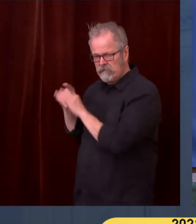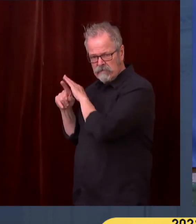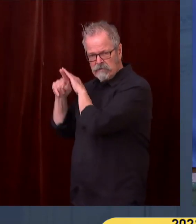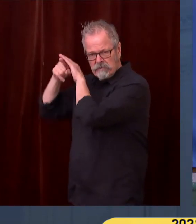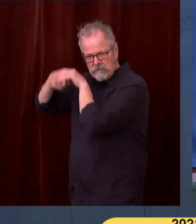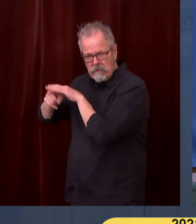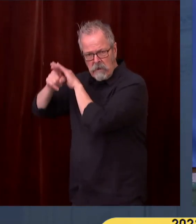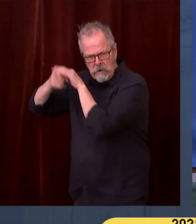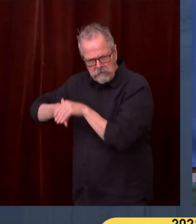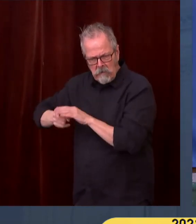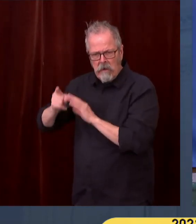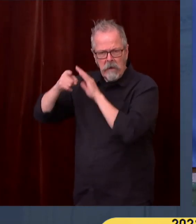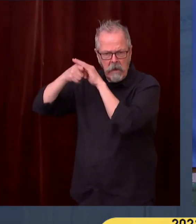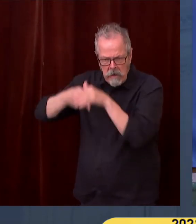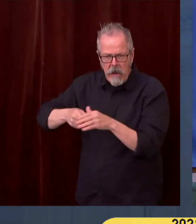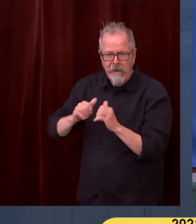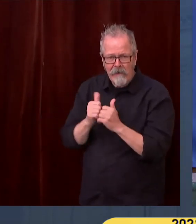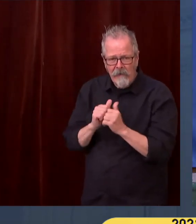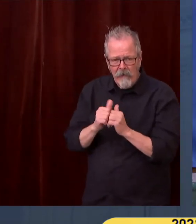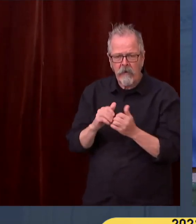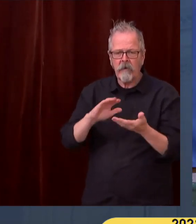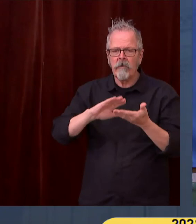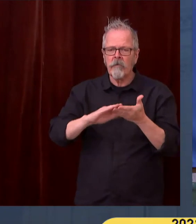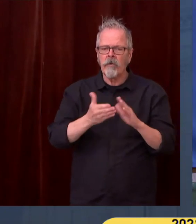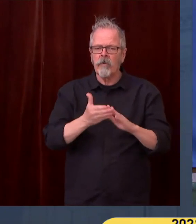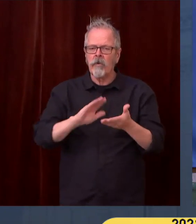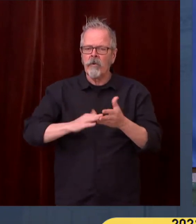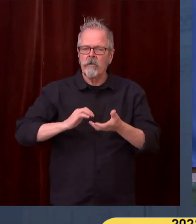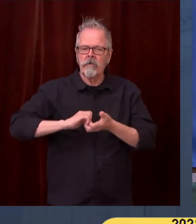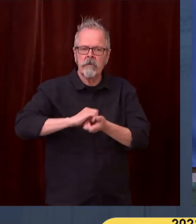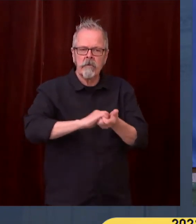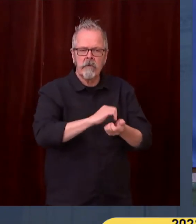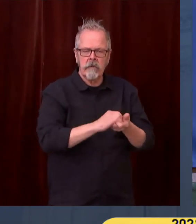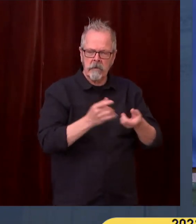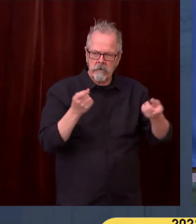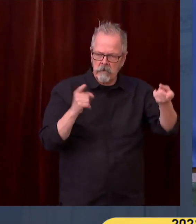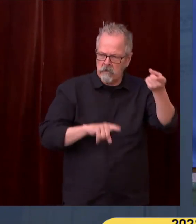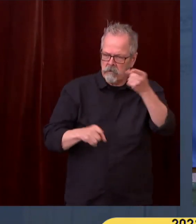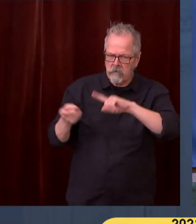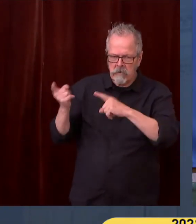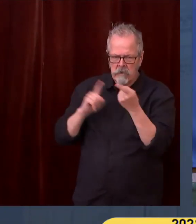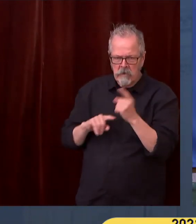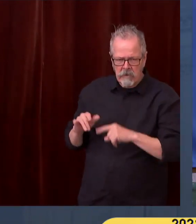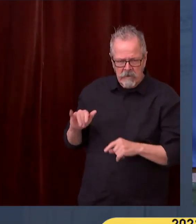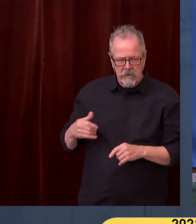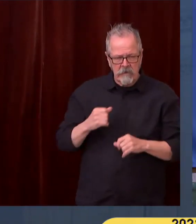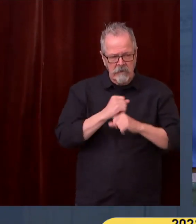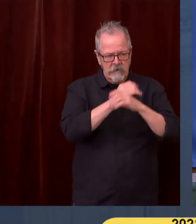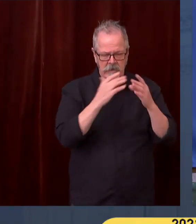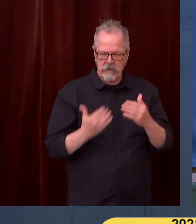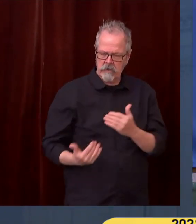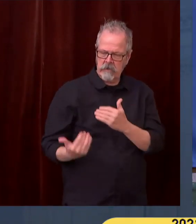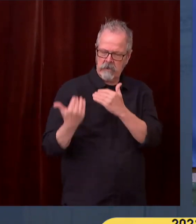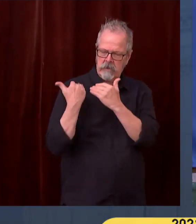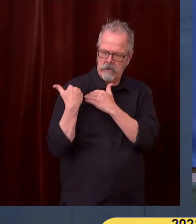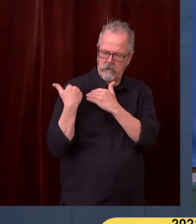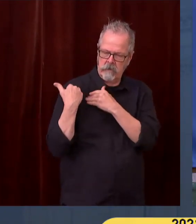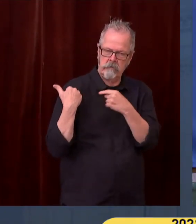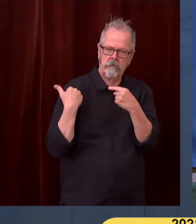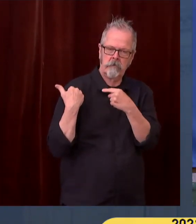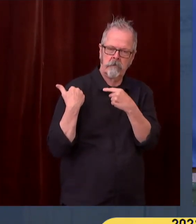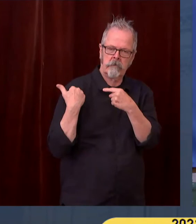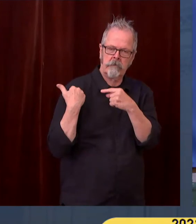minds to it and focus our intentions and wear masks and do these things at work. This is ultimately in our control. This is the thing that